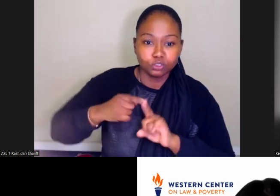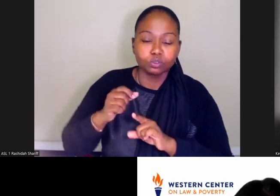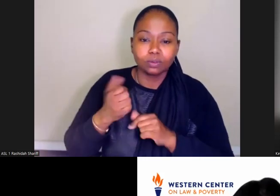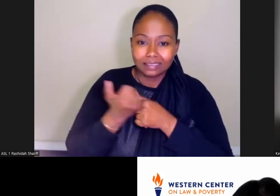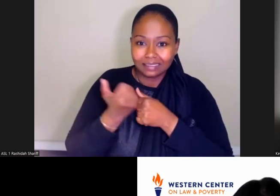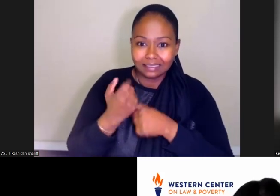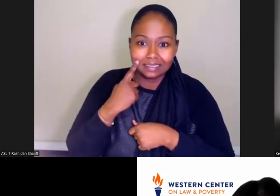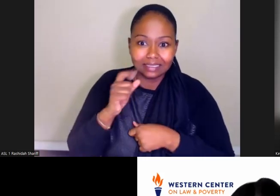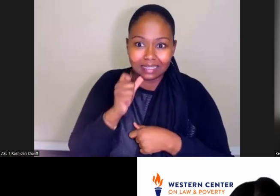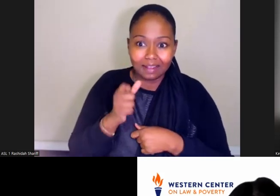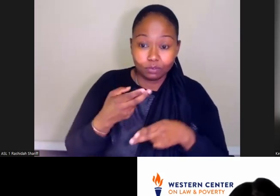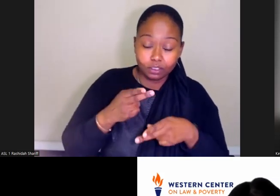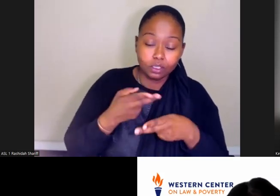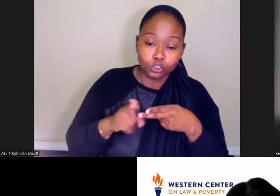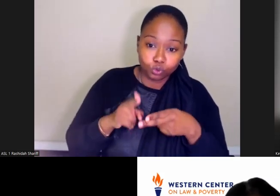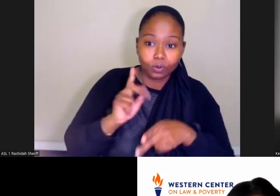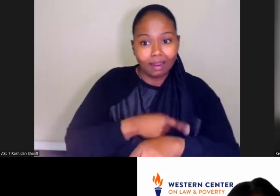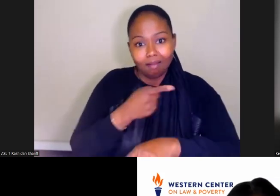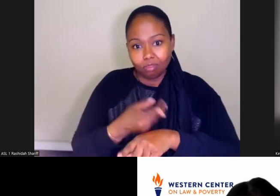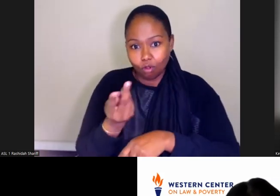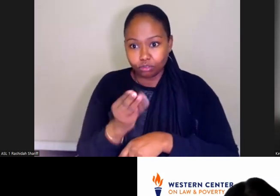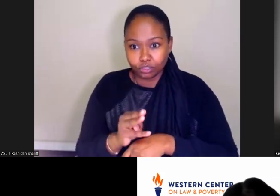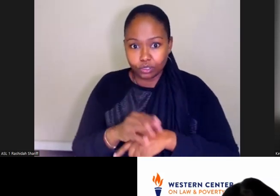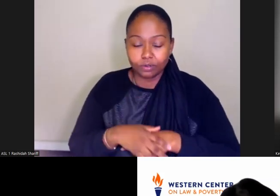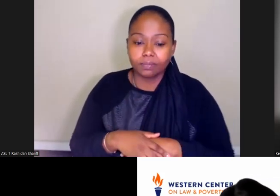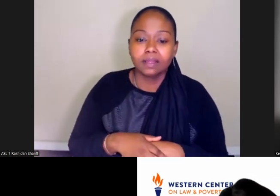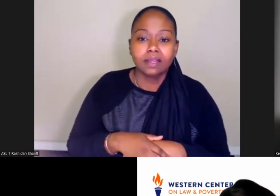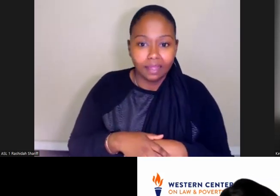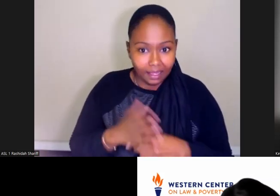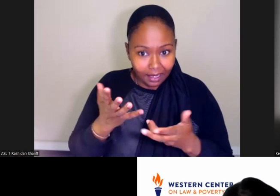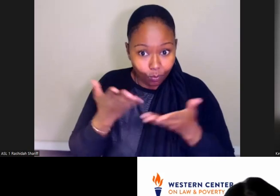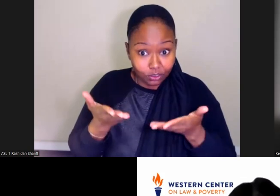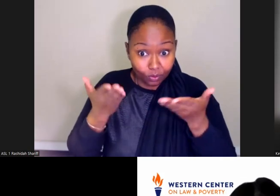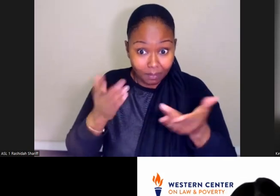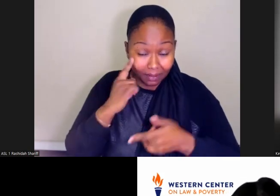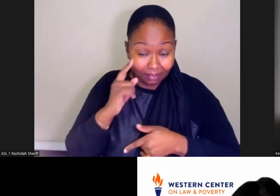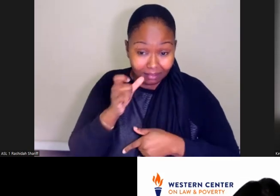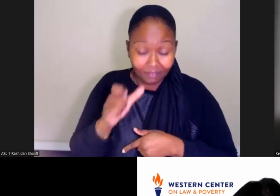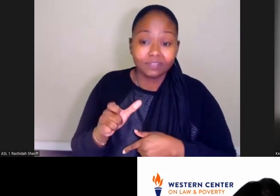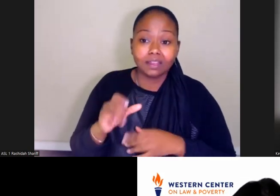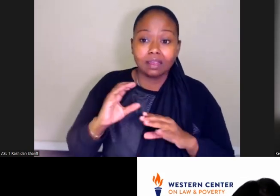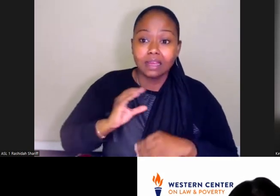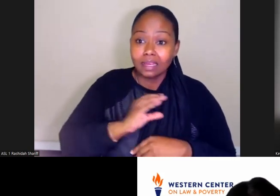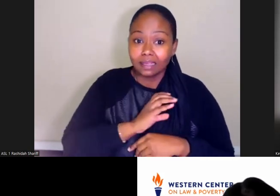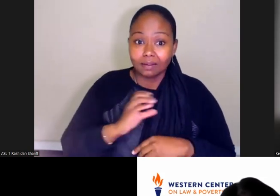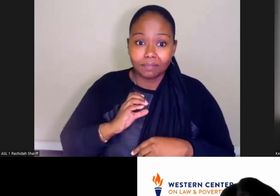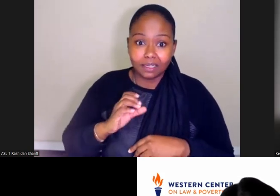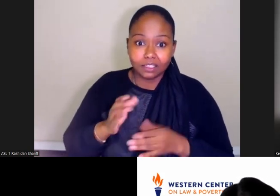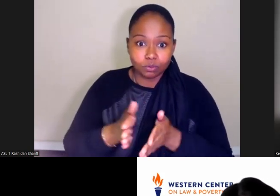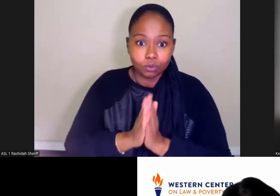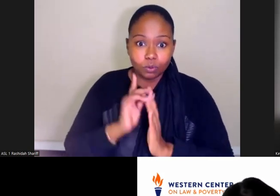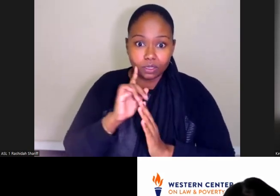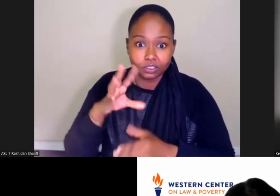both the short and long term. And also want to uplift the committee's requests to include SSI